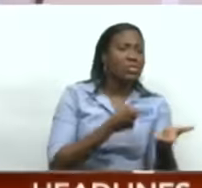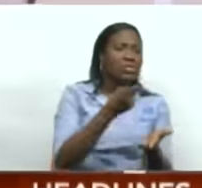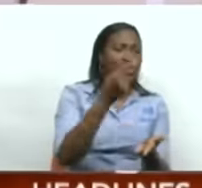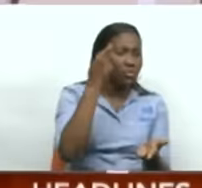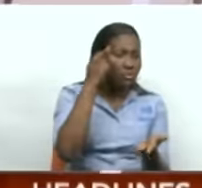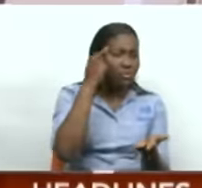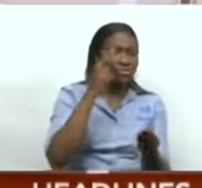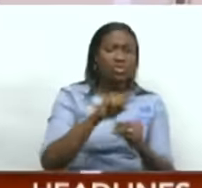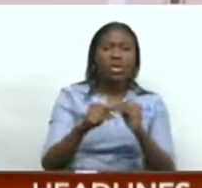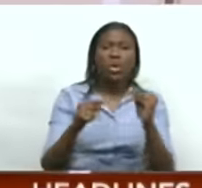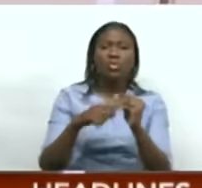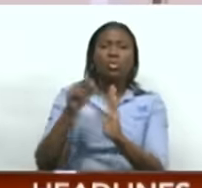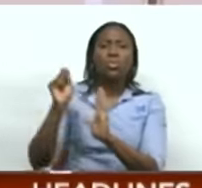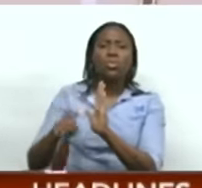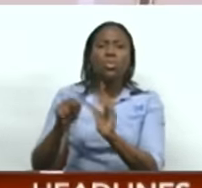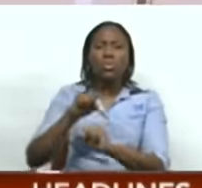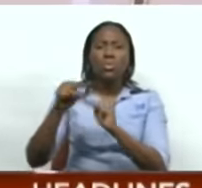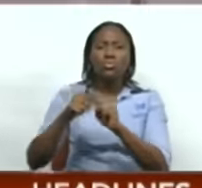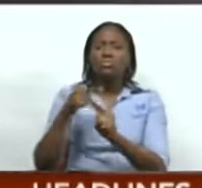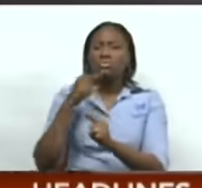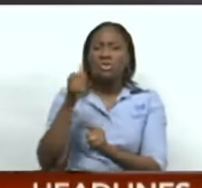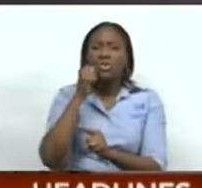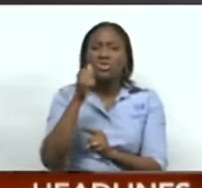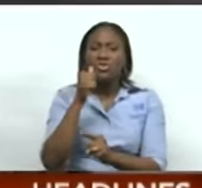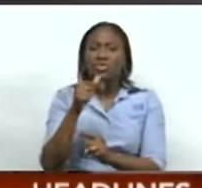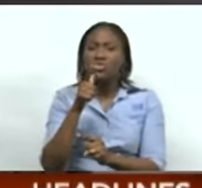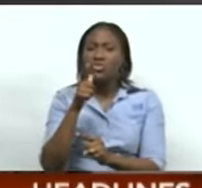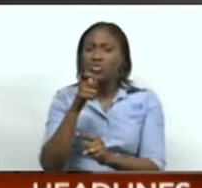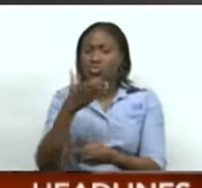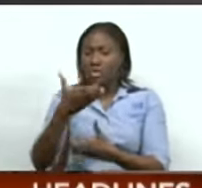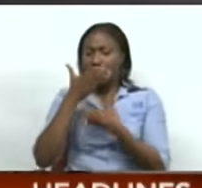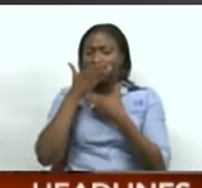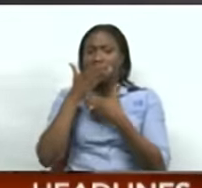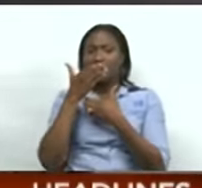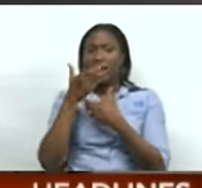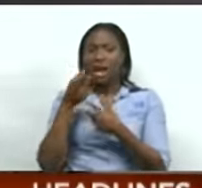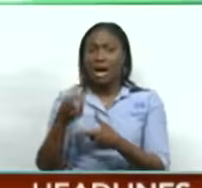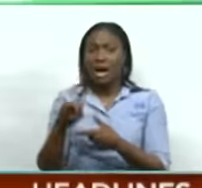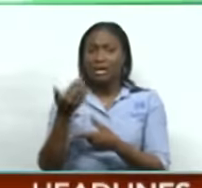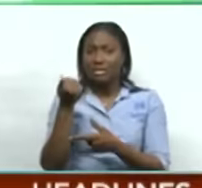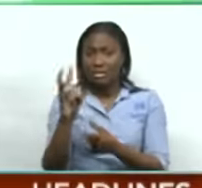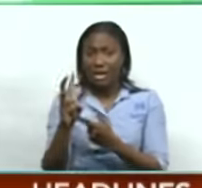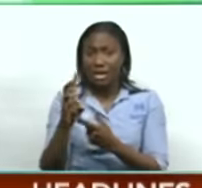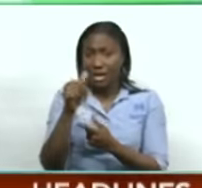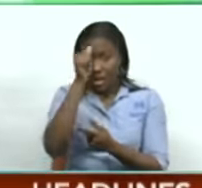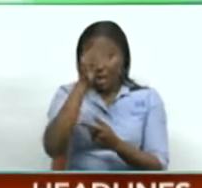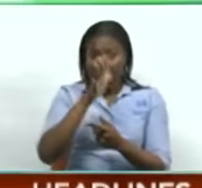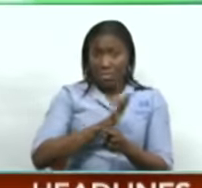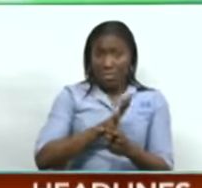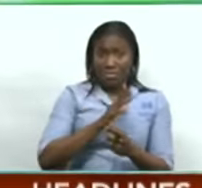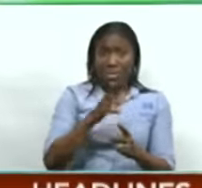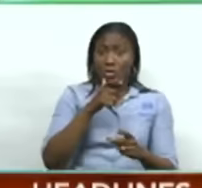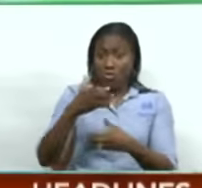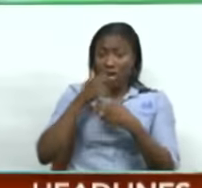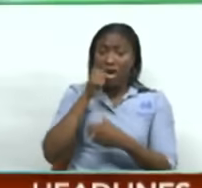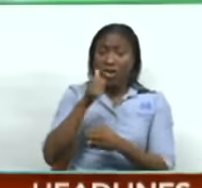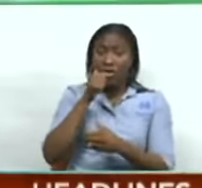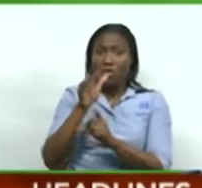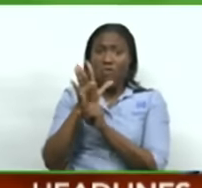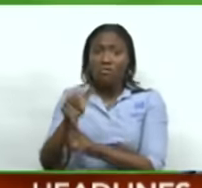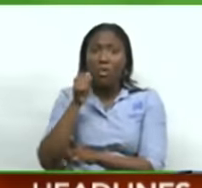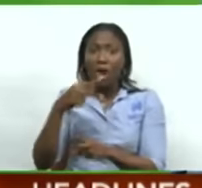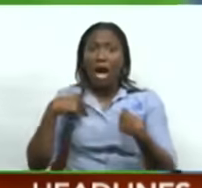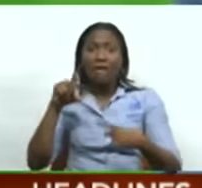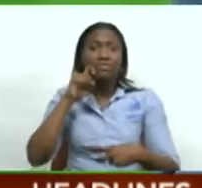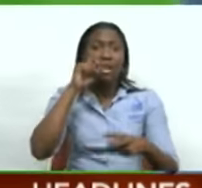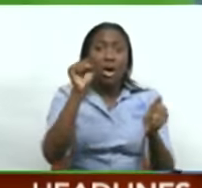from the judiciary that the 16-year-old trafficked child's last client was a police officer. Particularly as last Friday, the minister said